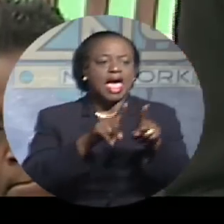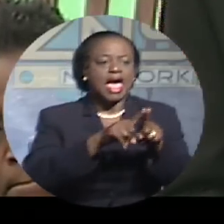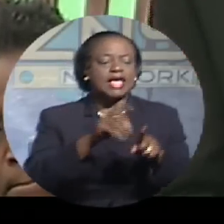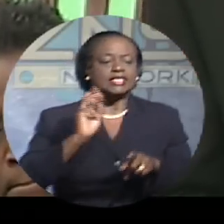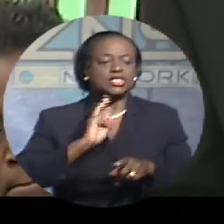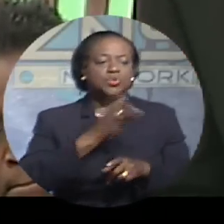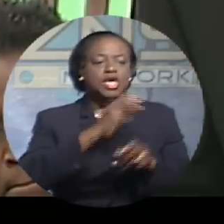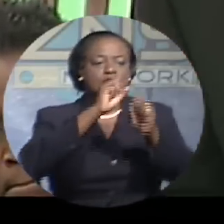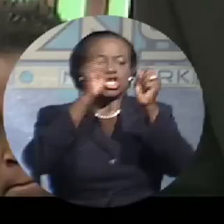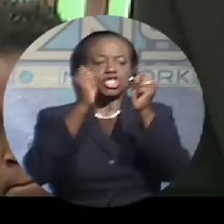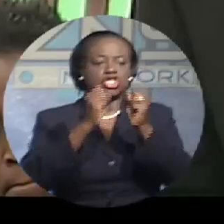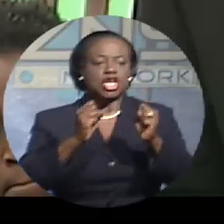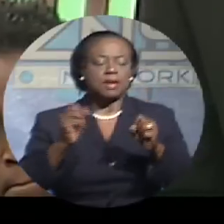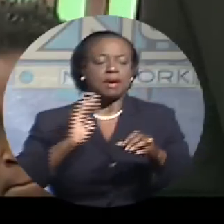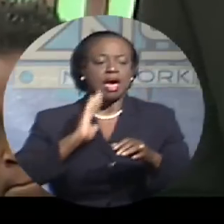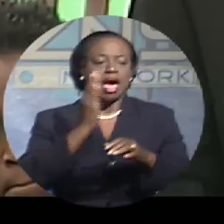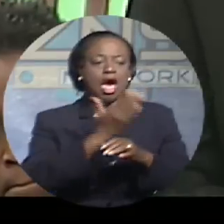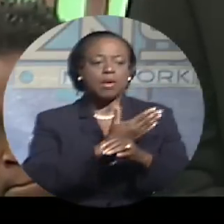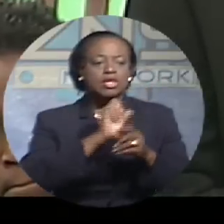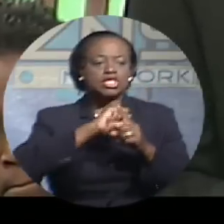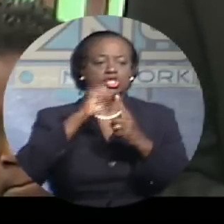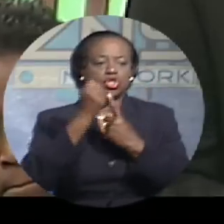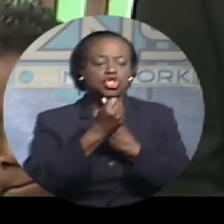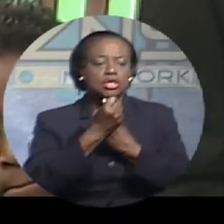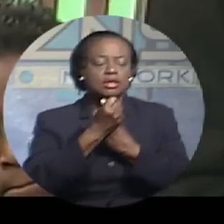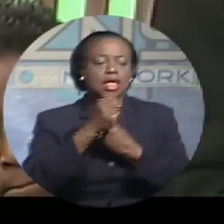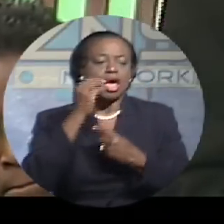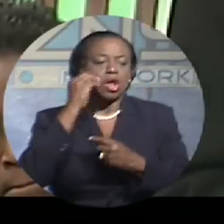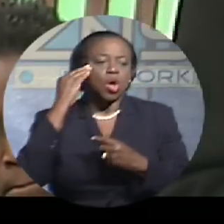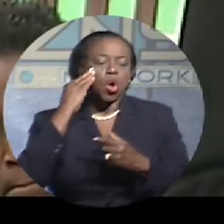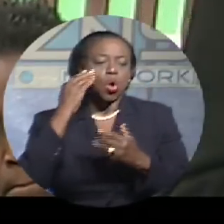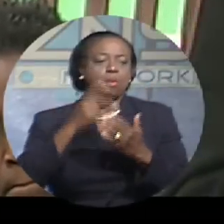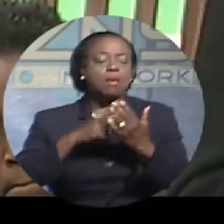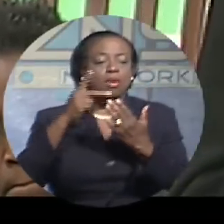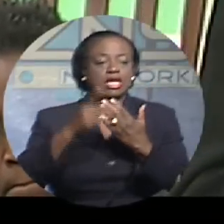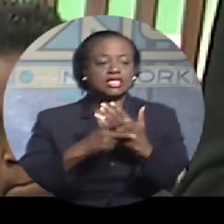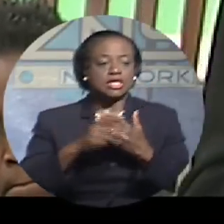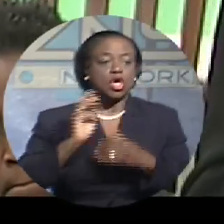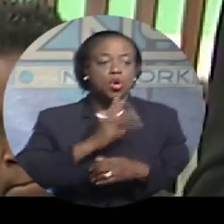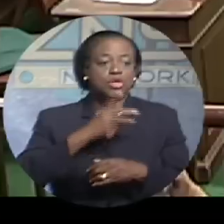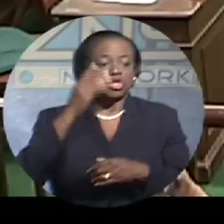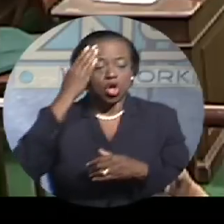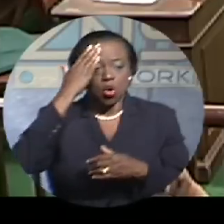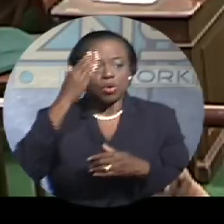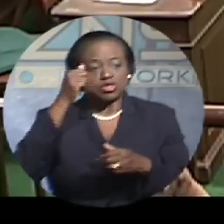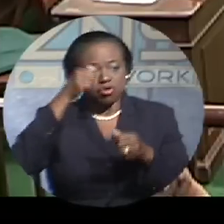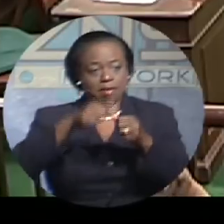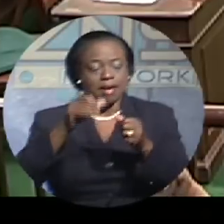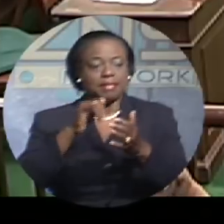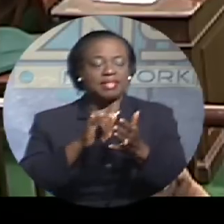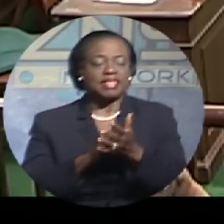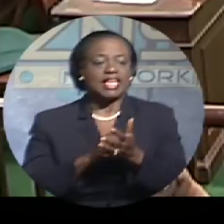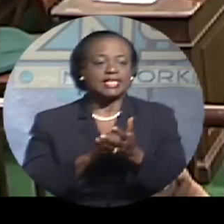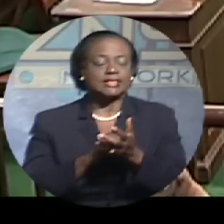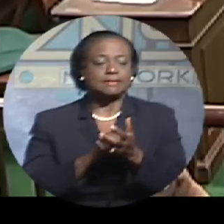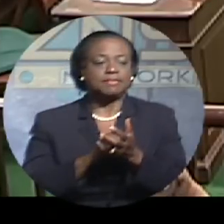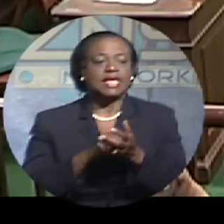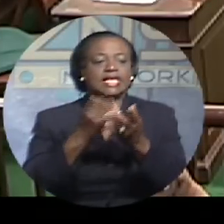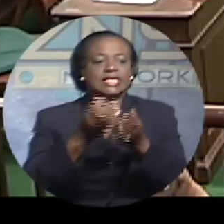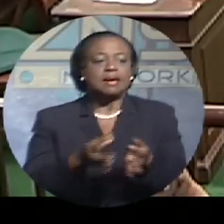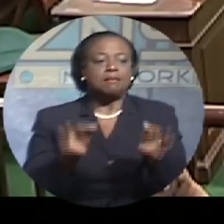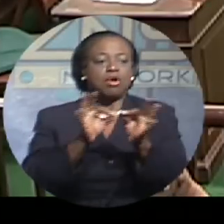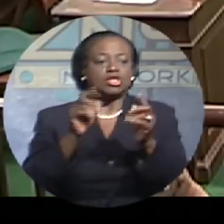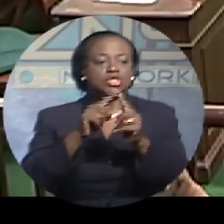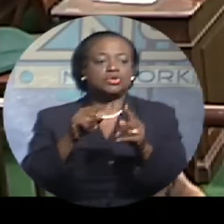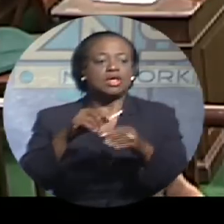shape our social domestic policies, we are always cognizant of that fact. Mitchell says it's important for the country to